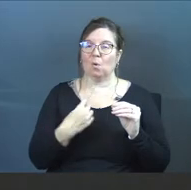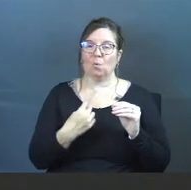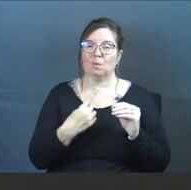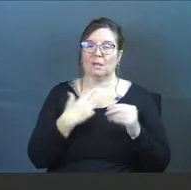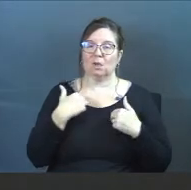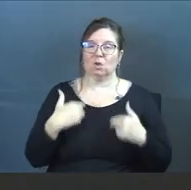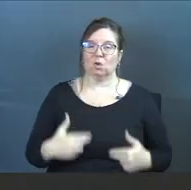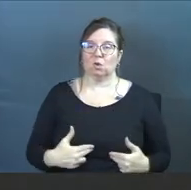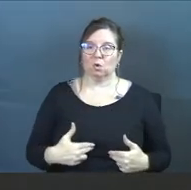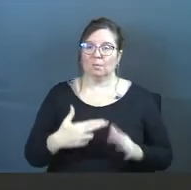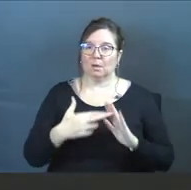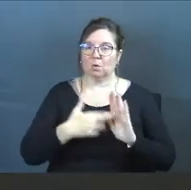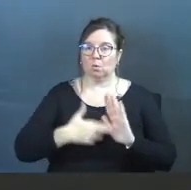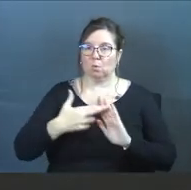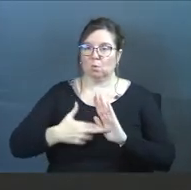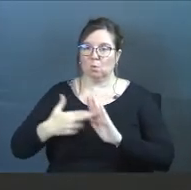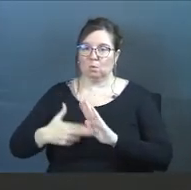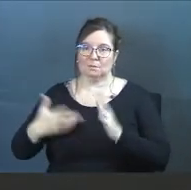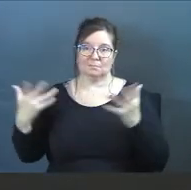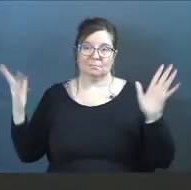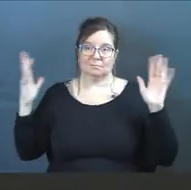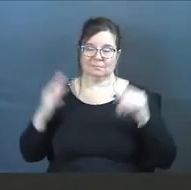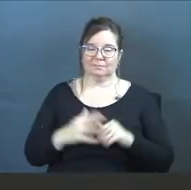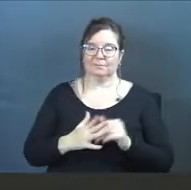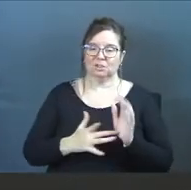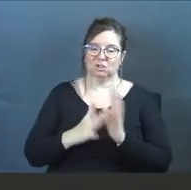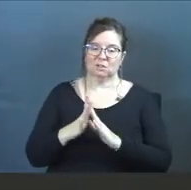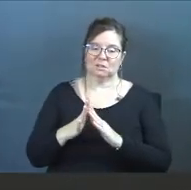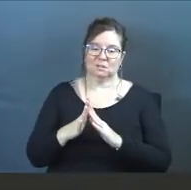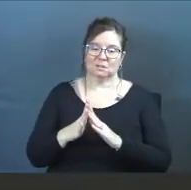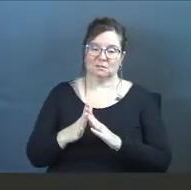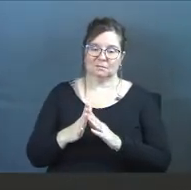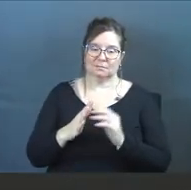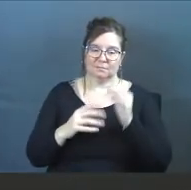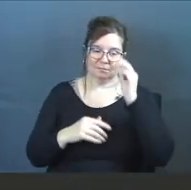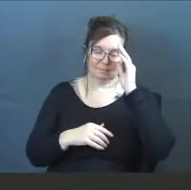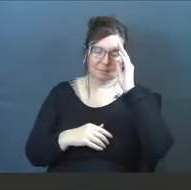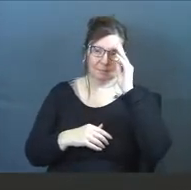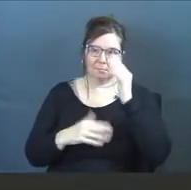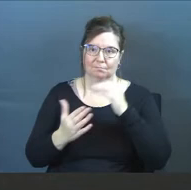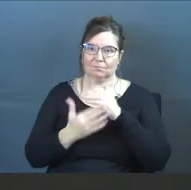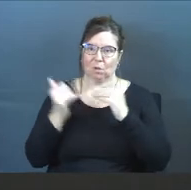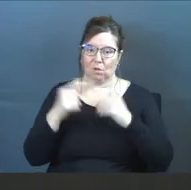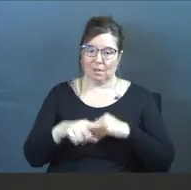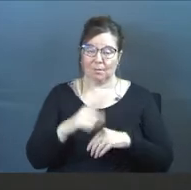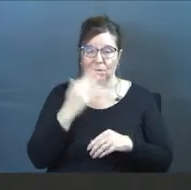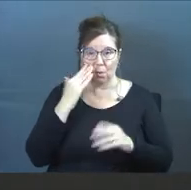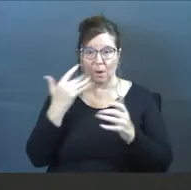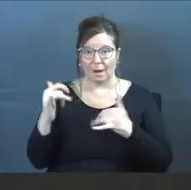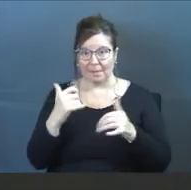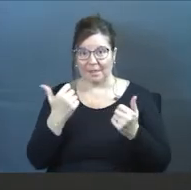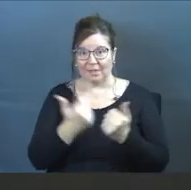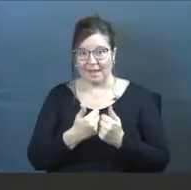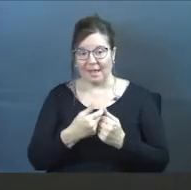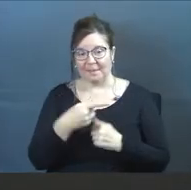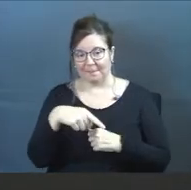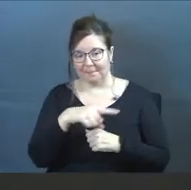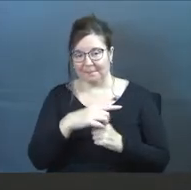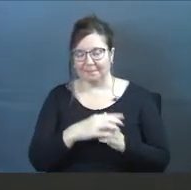human rules. Jesus calls them out. You know how to play the game.